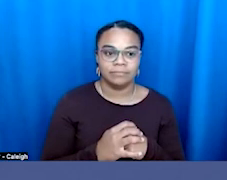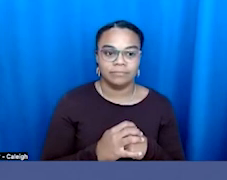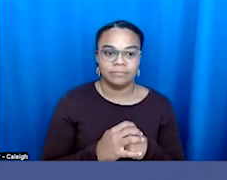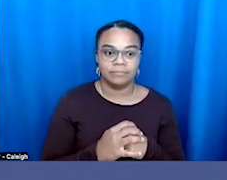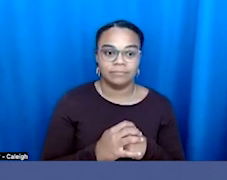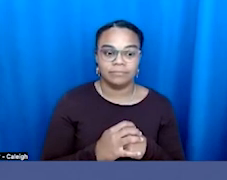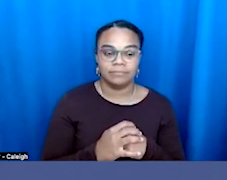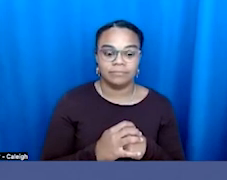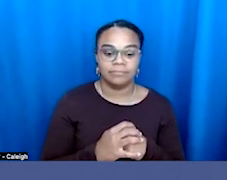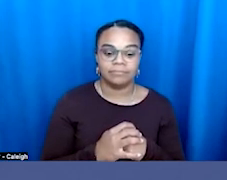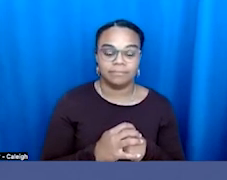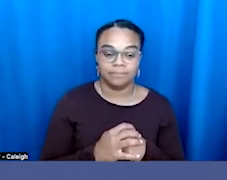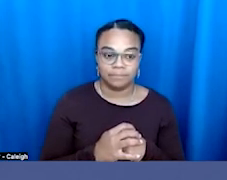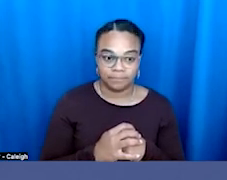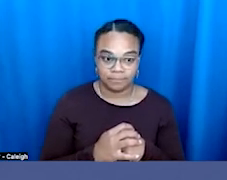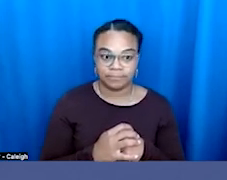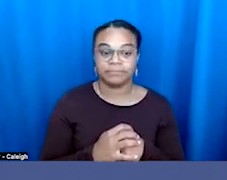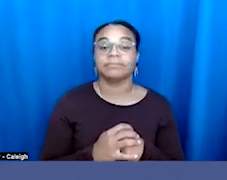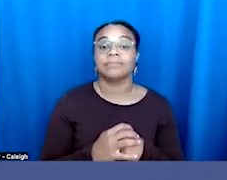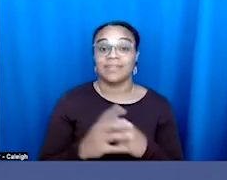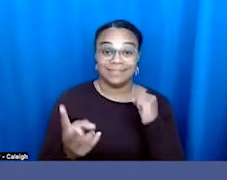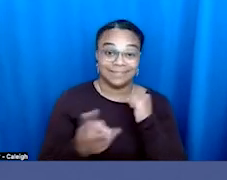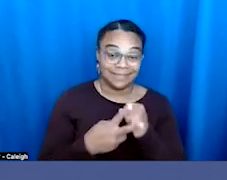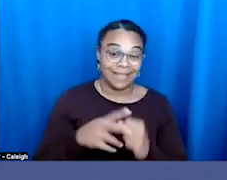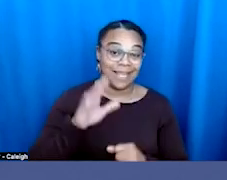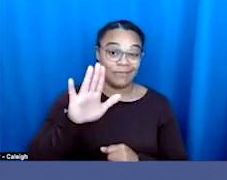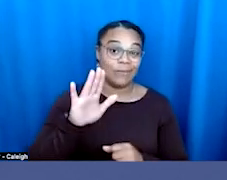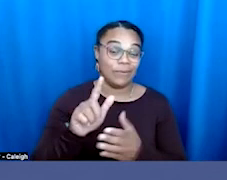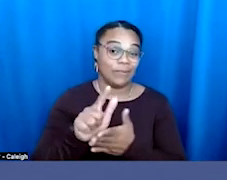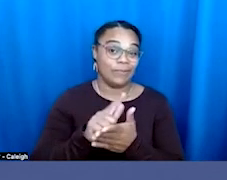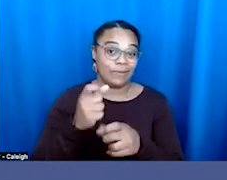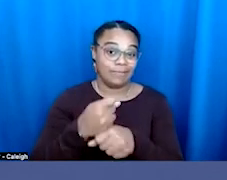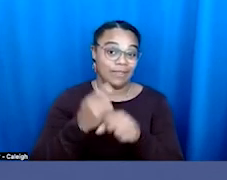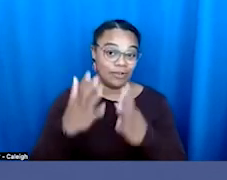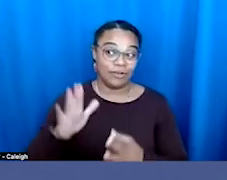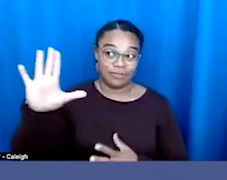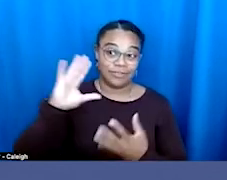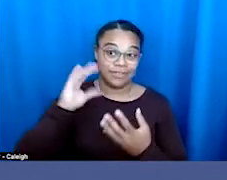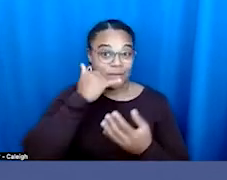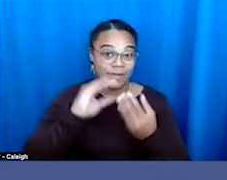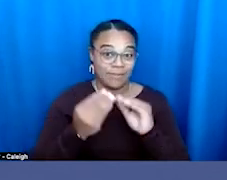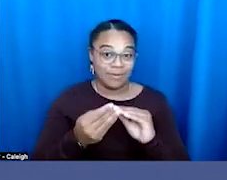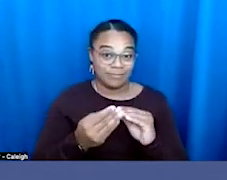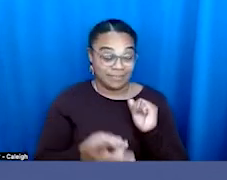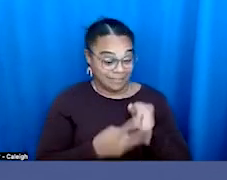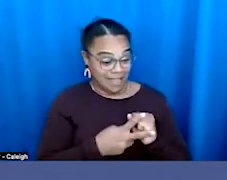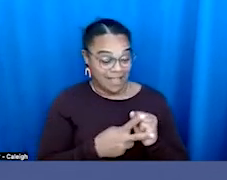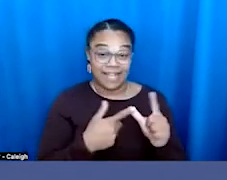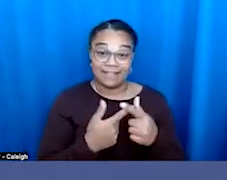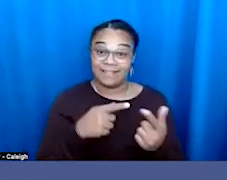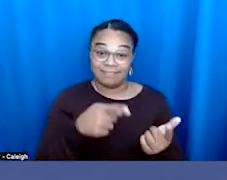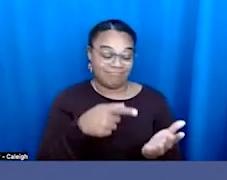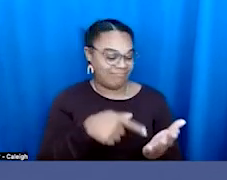Put your legislators' numbers in your cell phone. Just put it in there. Then you don't even have to go to the switchboard.